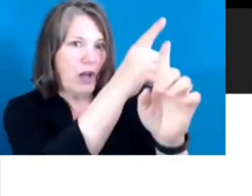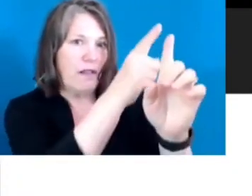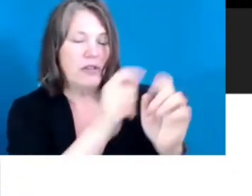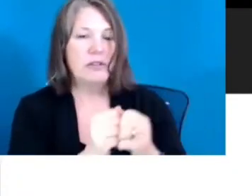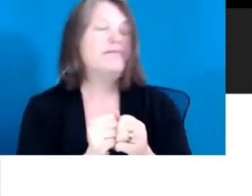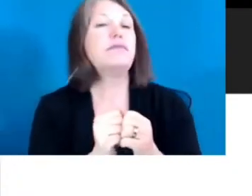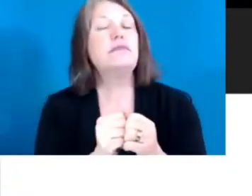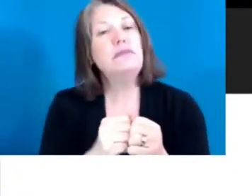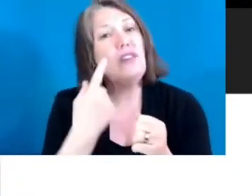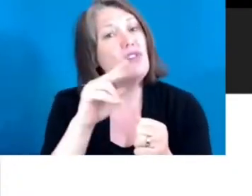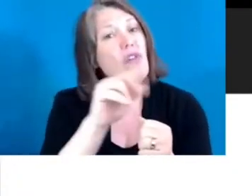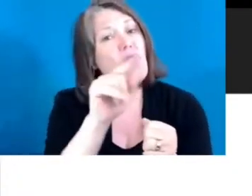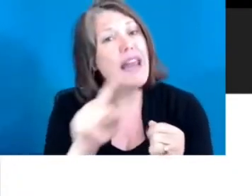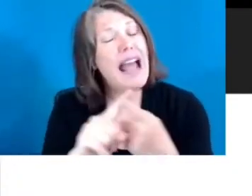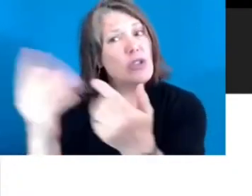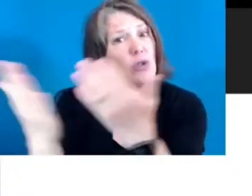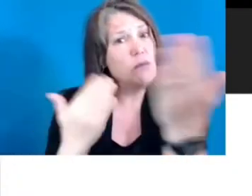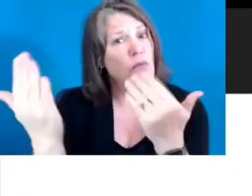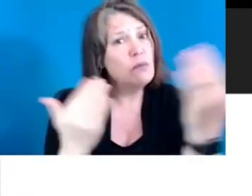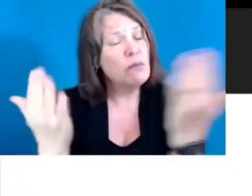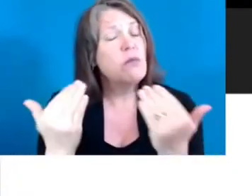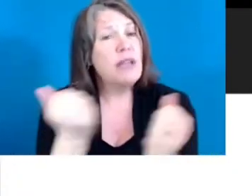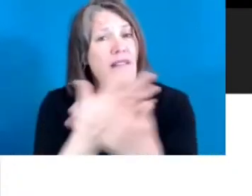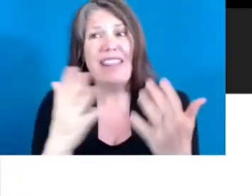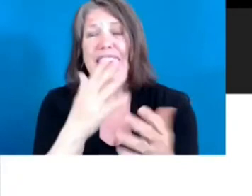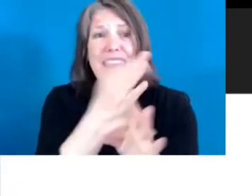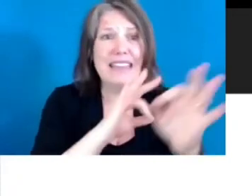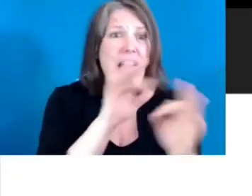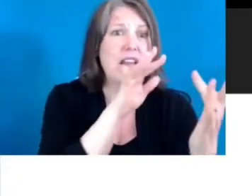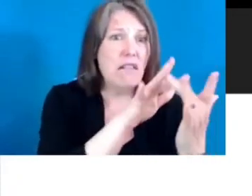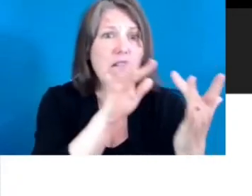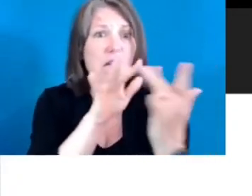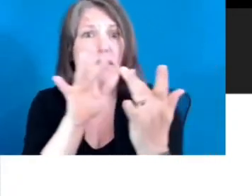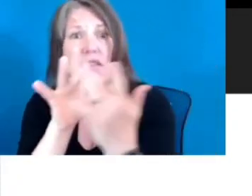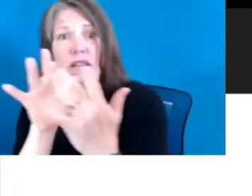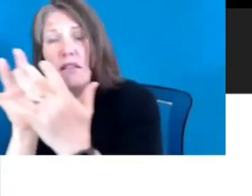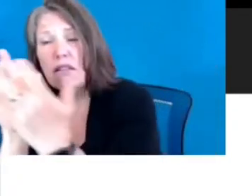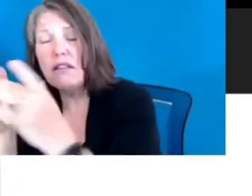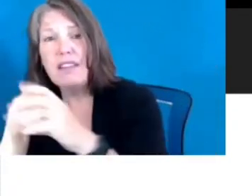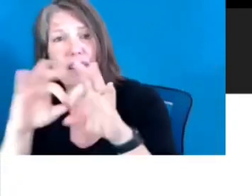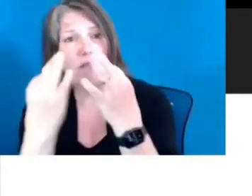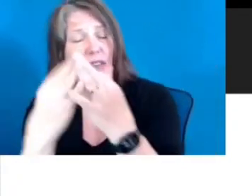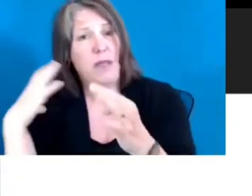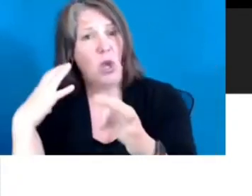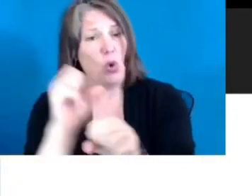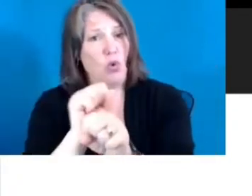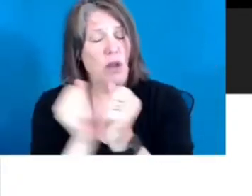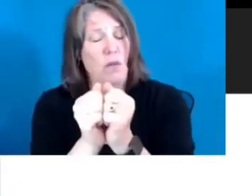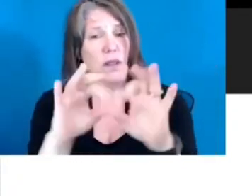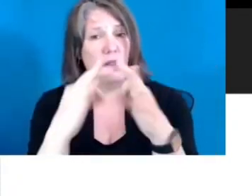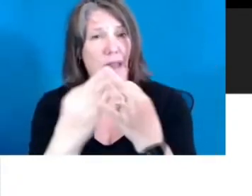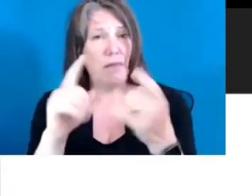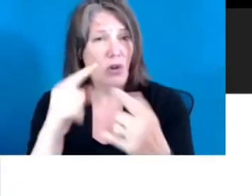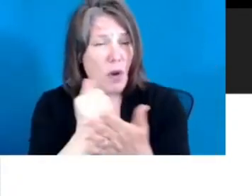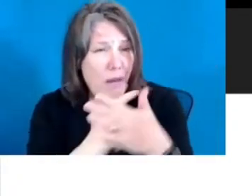to be able to bring all those different resources to the table, instead of having to contact all these individual locations and the family coach working with this family to help